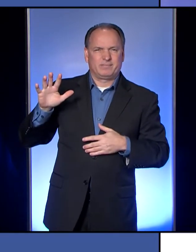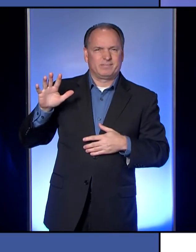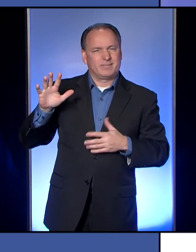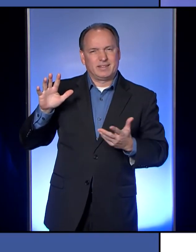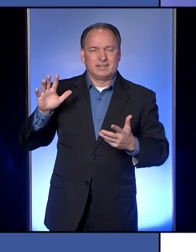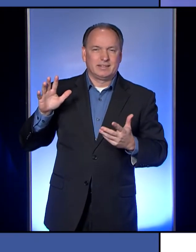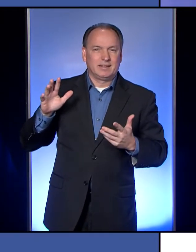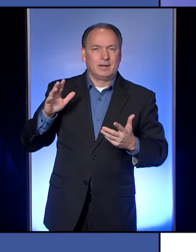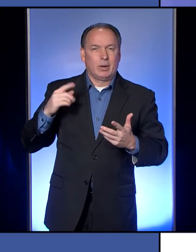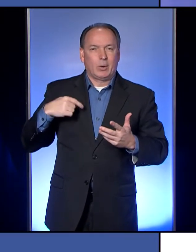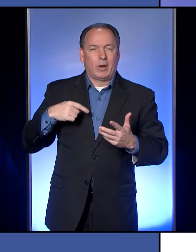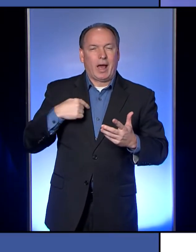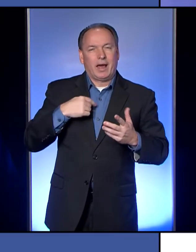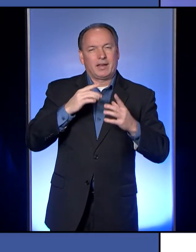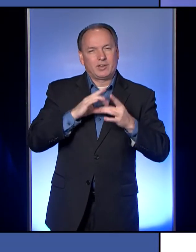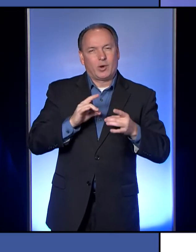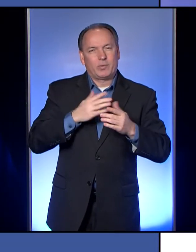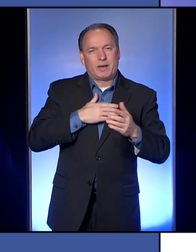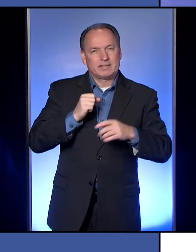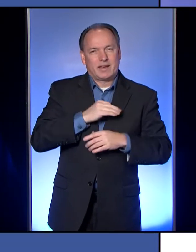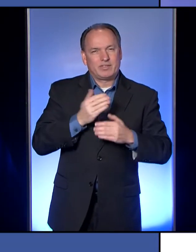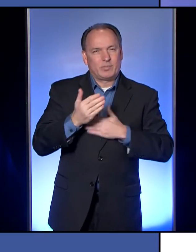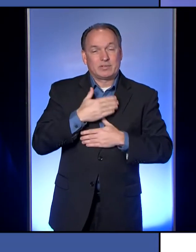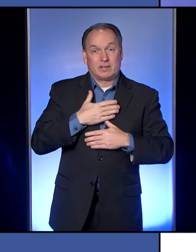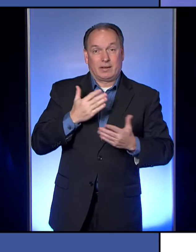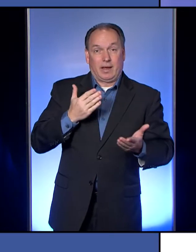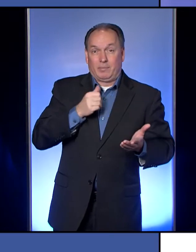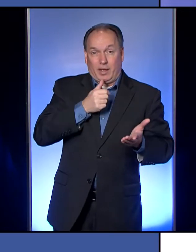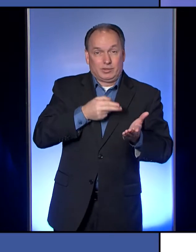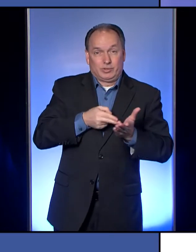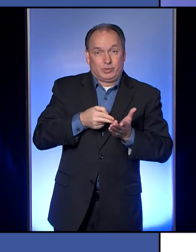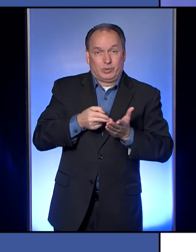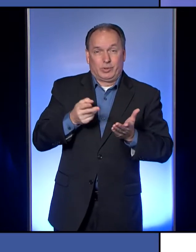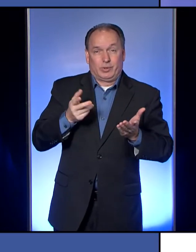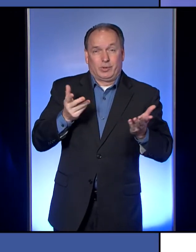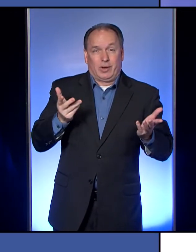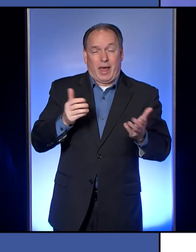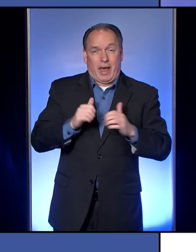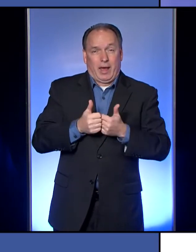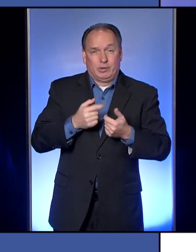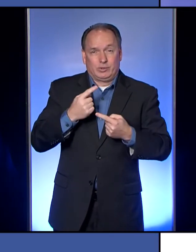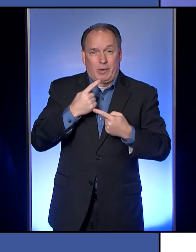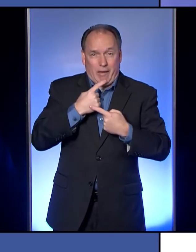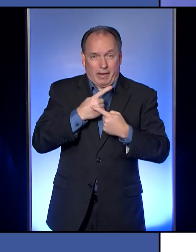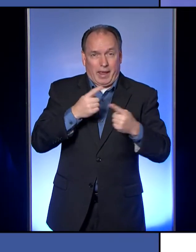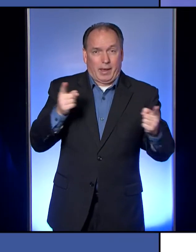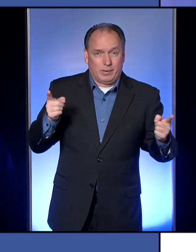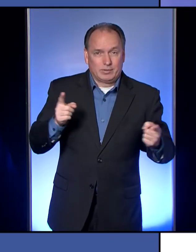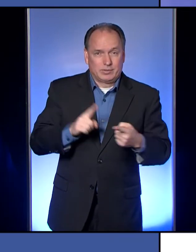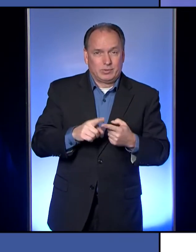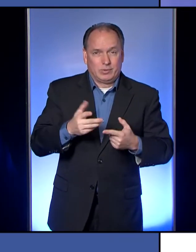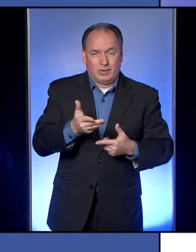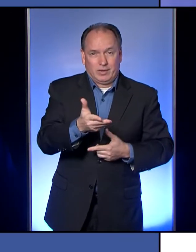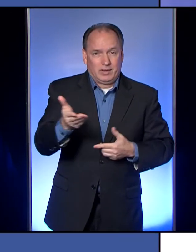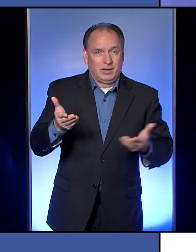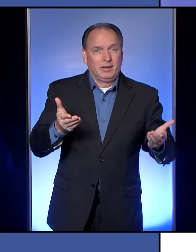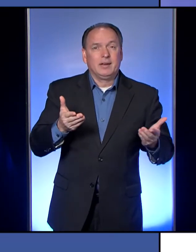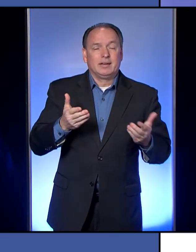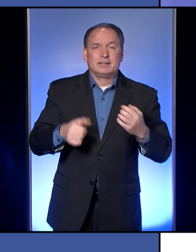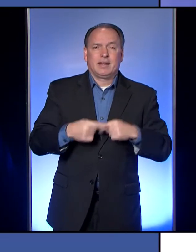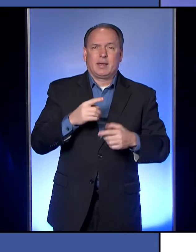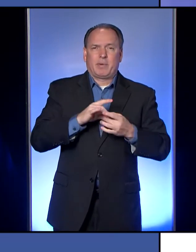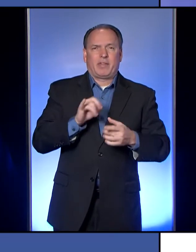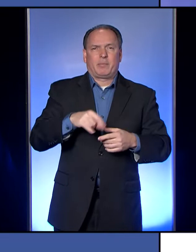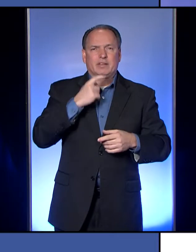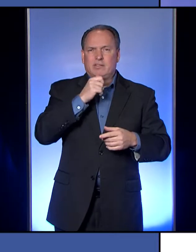I talked with my staff this morning. I'm like, I'm not even sure what to say, uh, to the public today about this because we